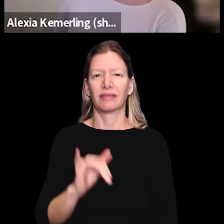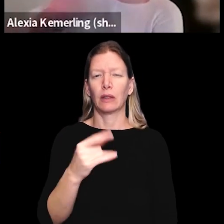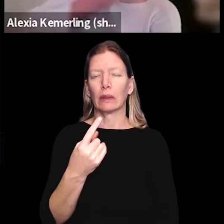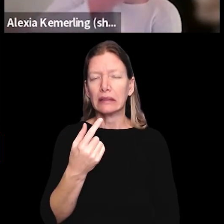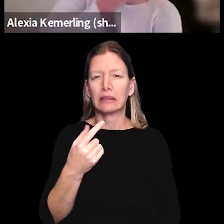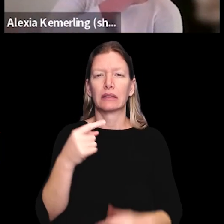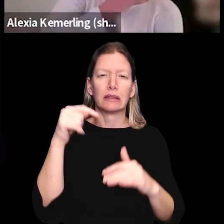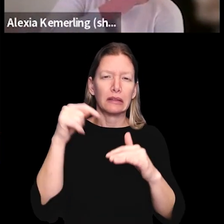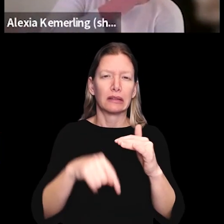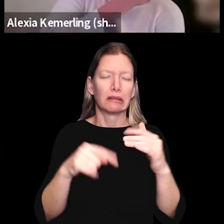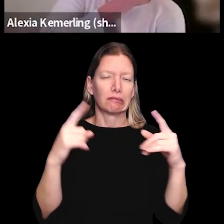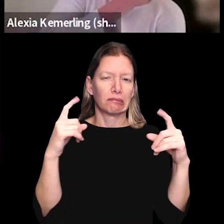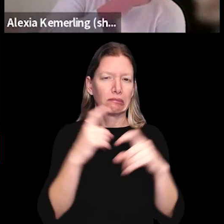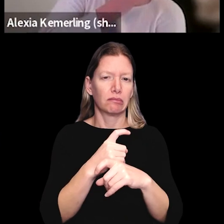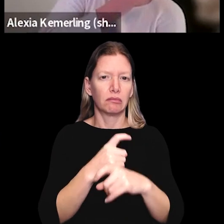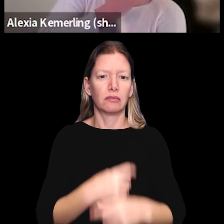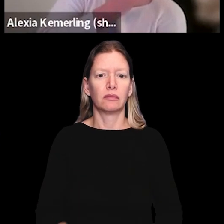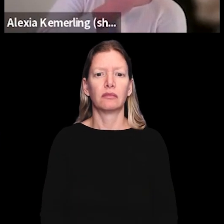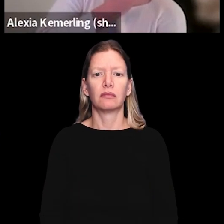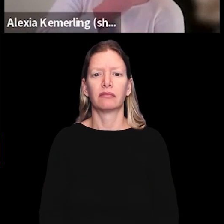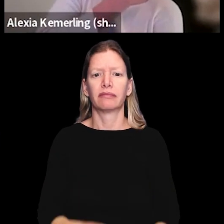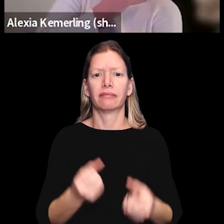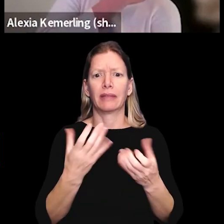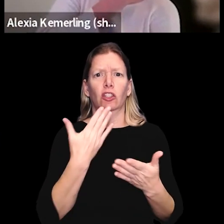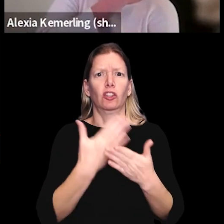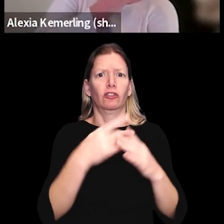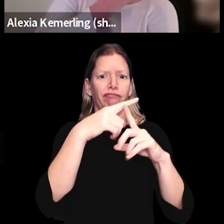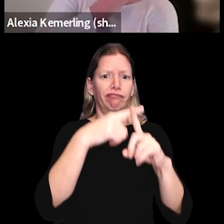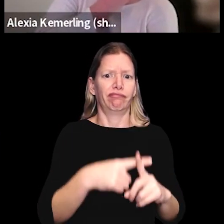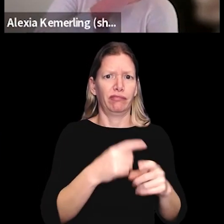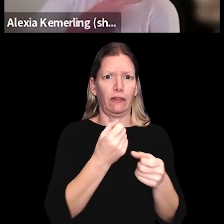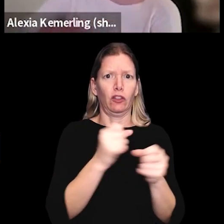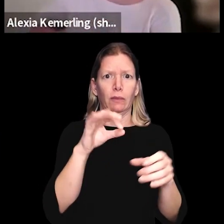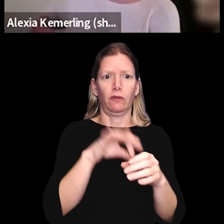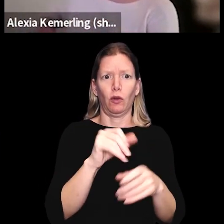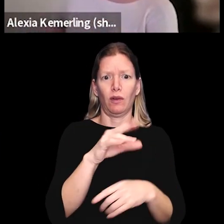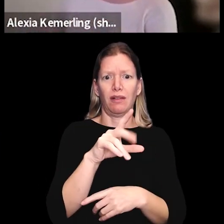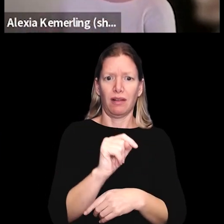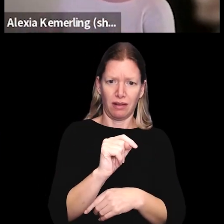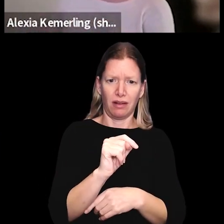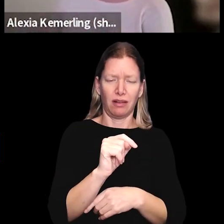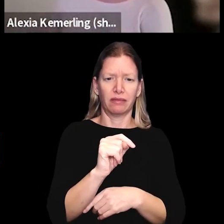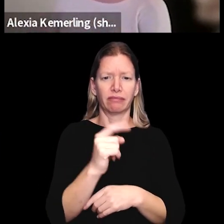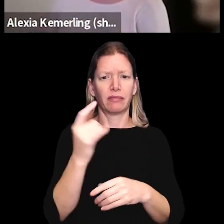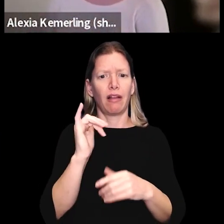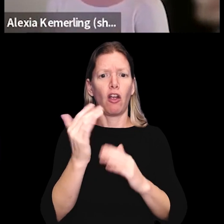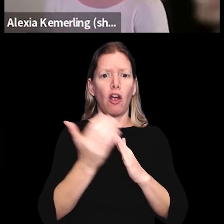And this one is a little bit more complicated. There are a lot of good things in the Freedom to Vote Act, like automatic